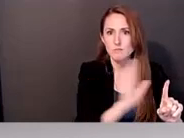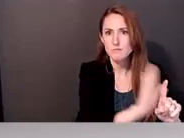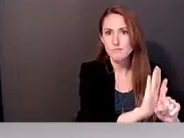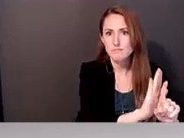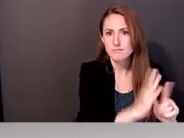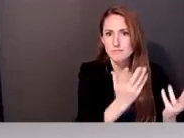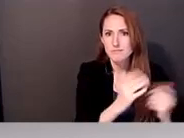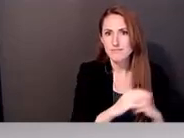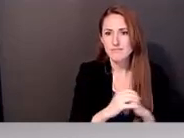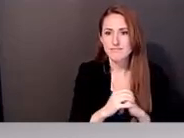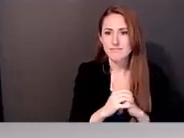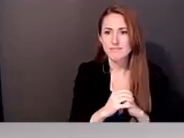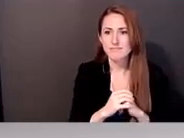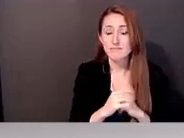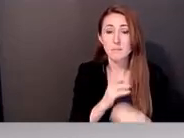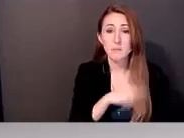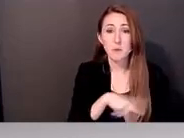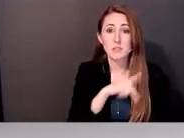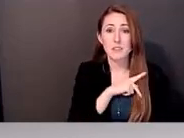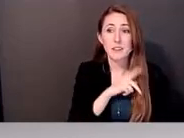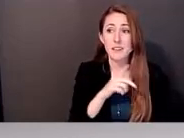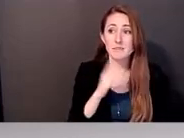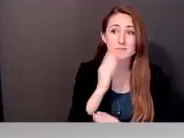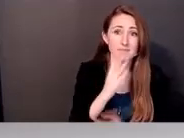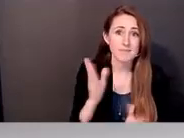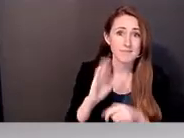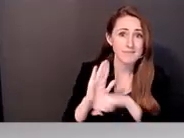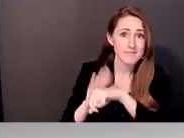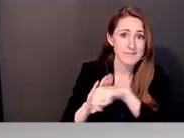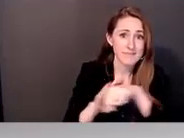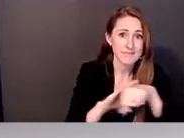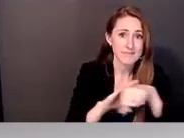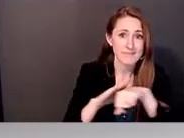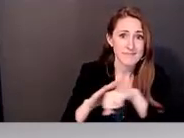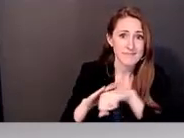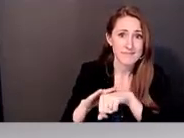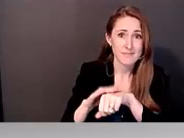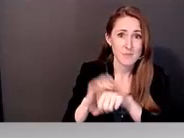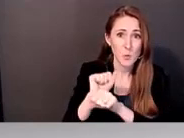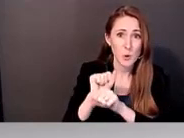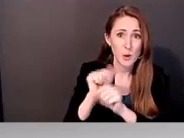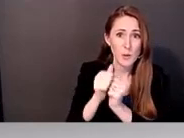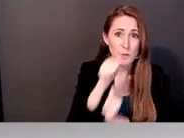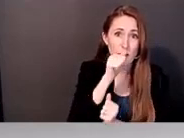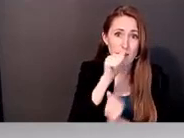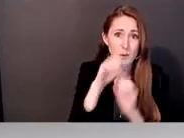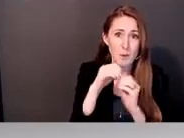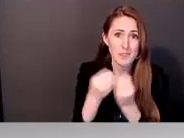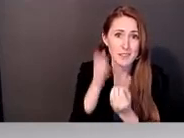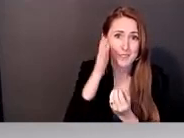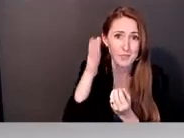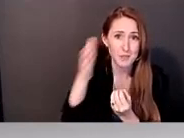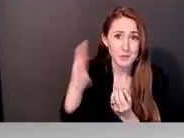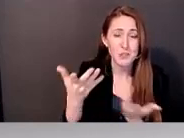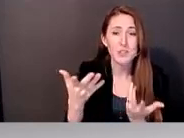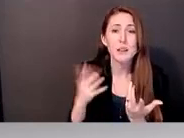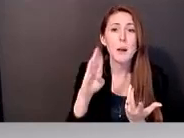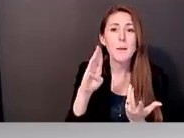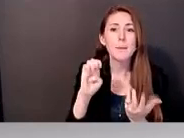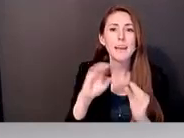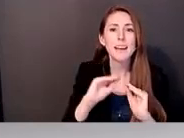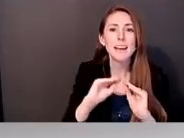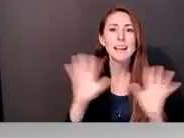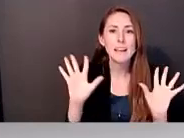So I would personally just be wary of working with a private organization in the future. I'd want to be really, really clear and have really good communication about how